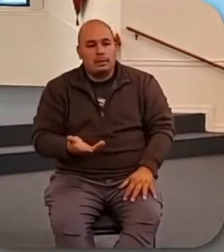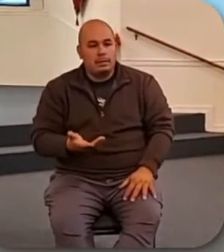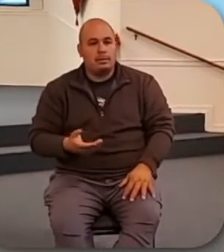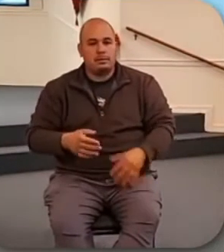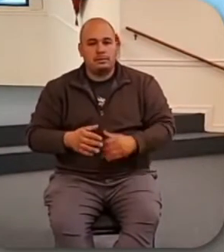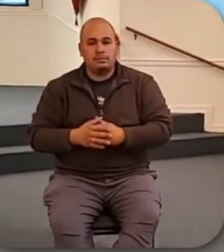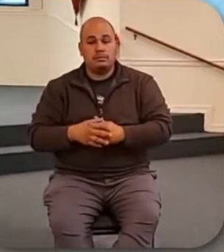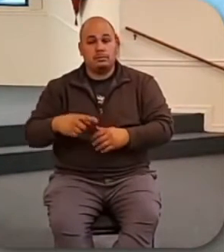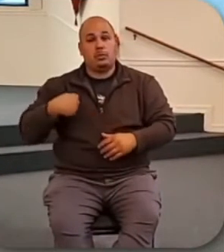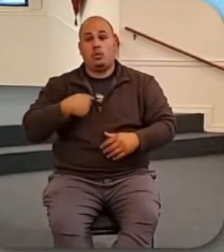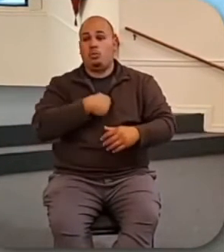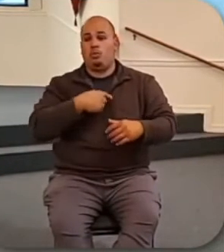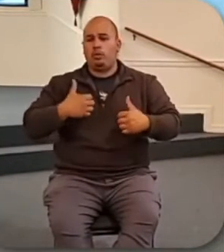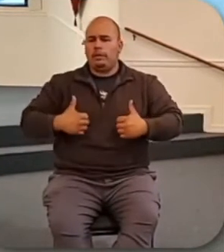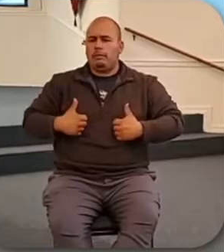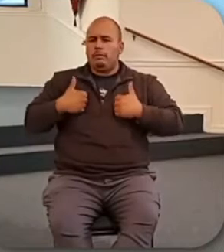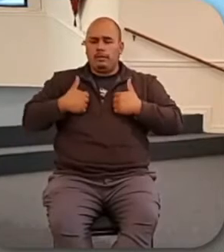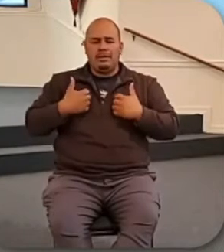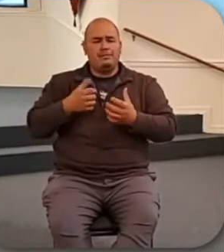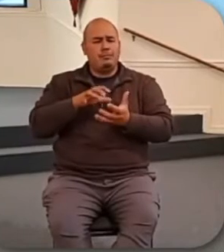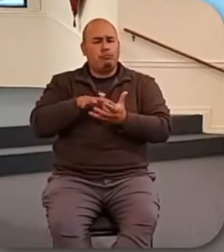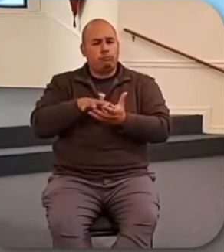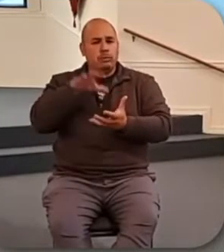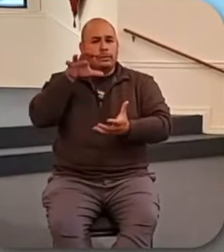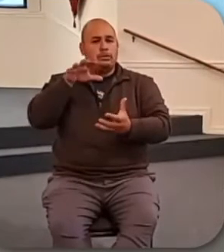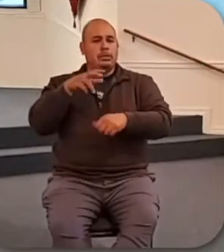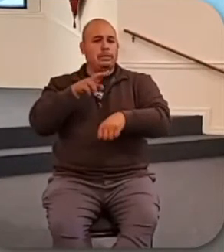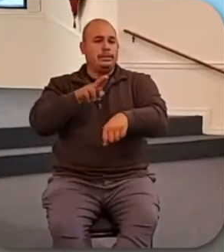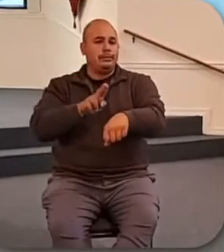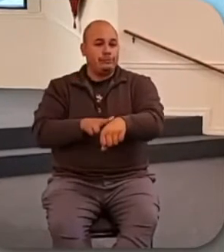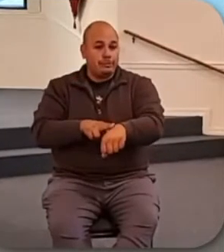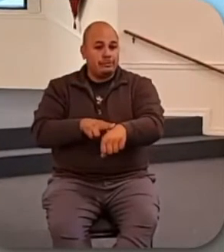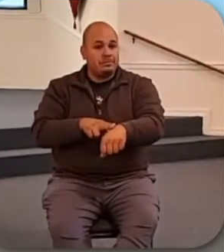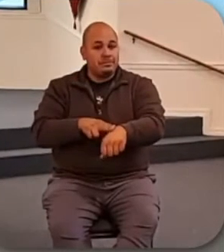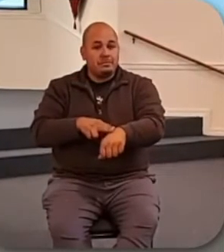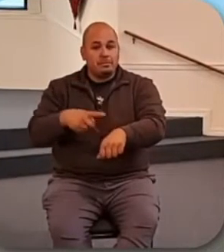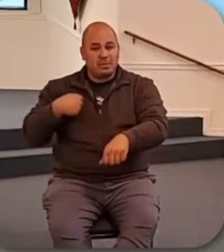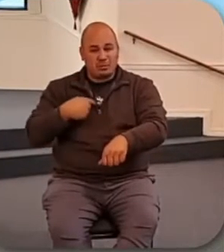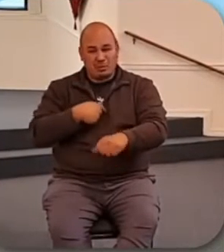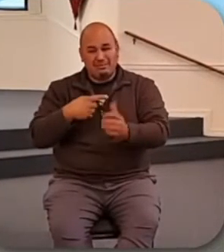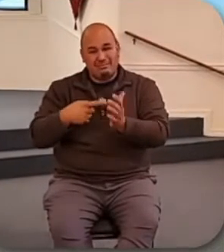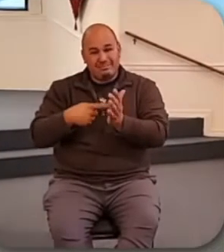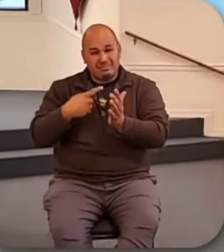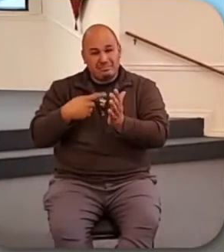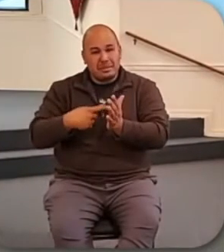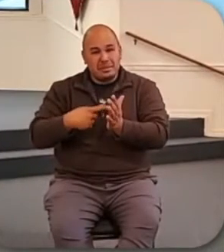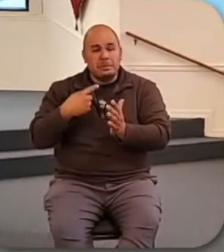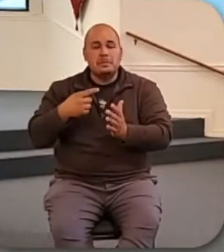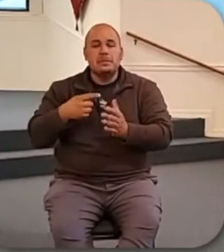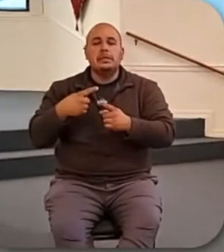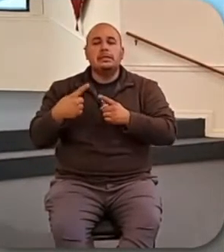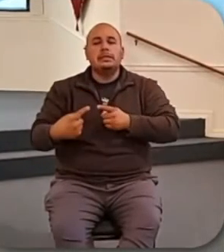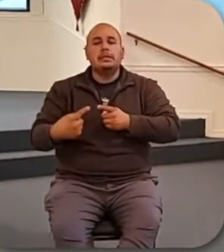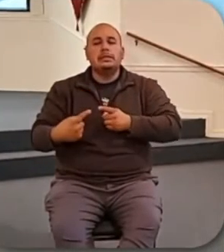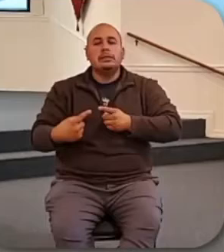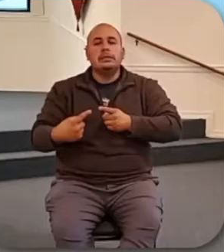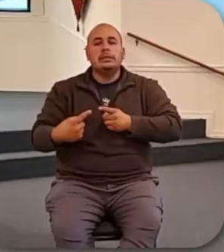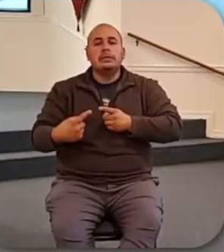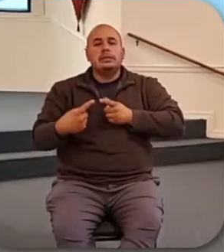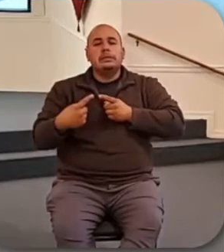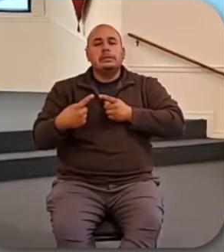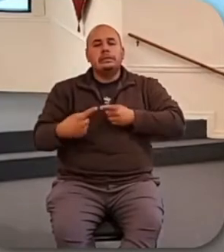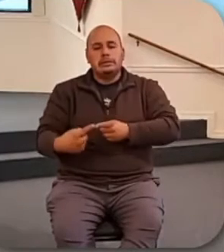But sometimes, even so, we might struggle a little bit and have this